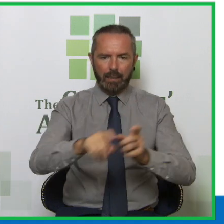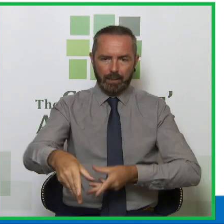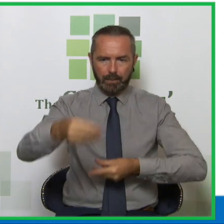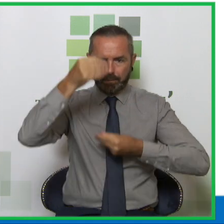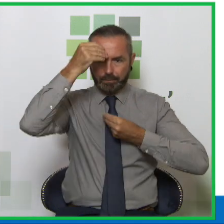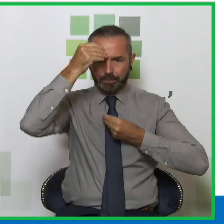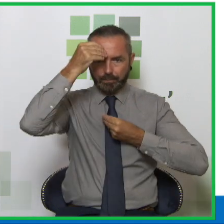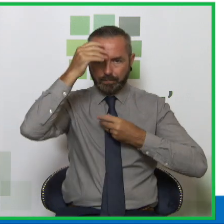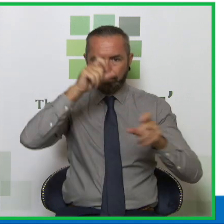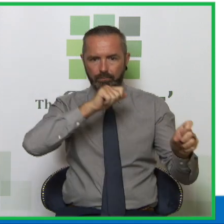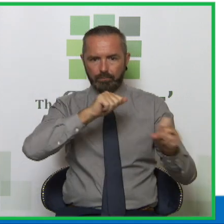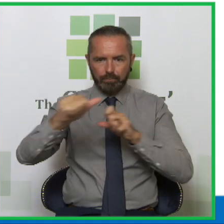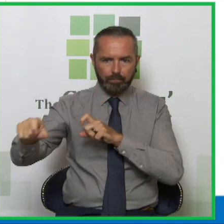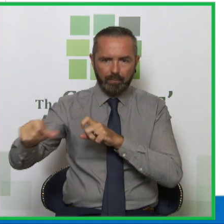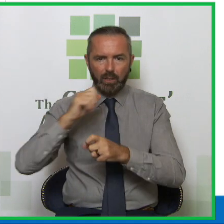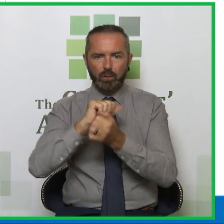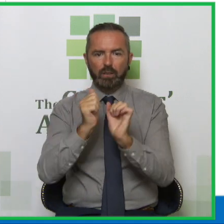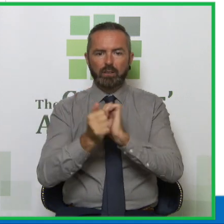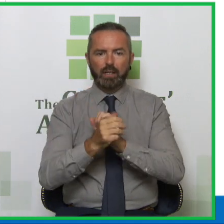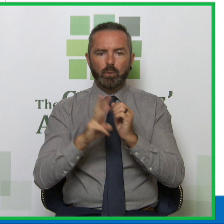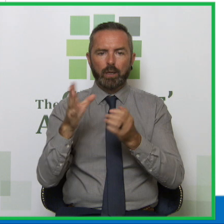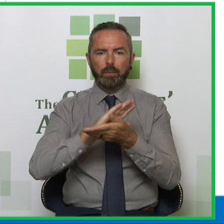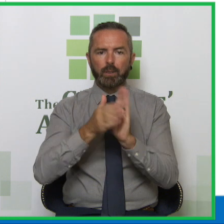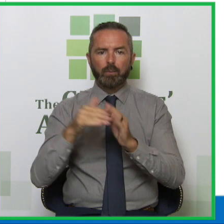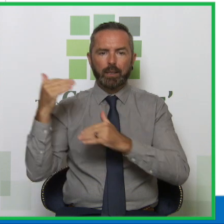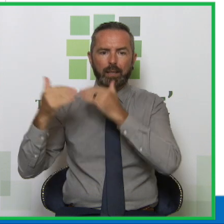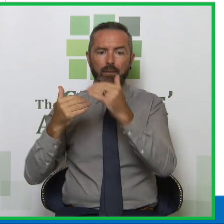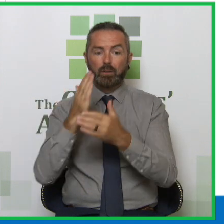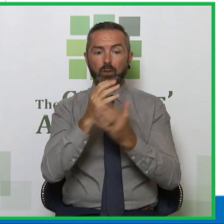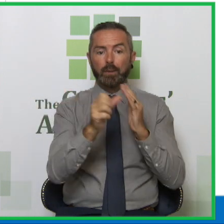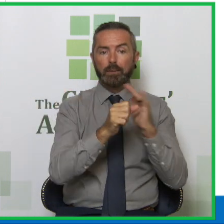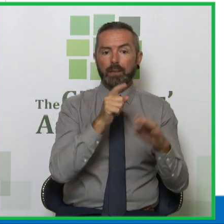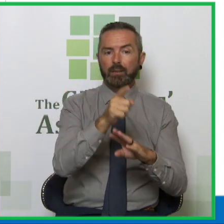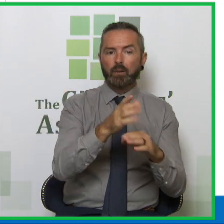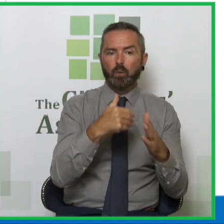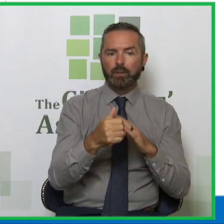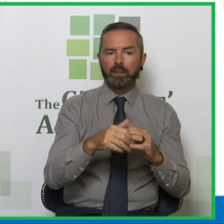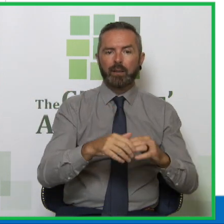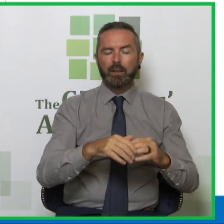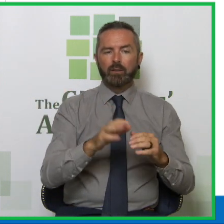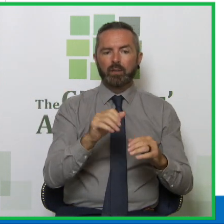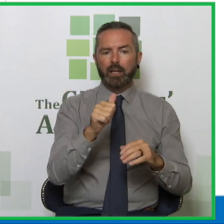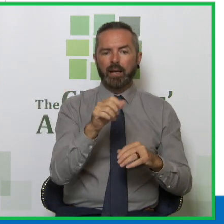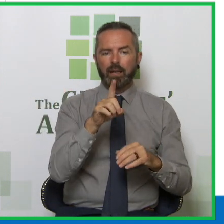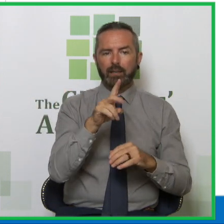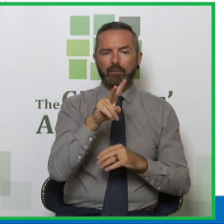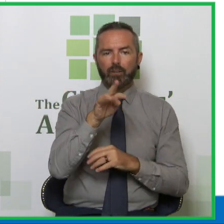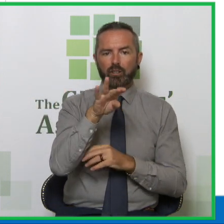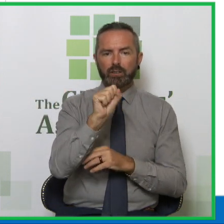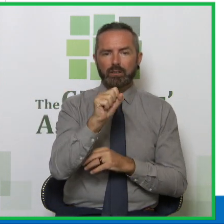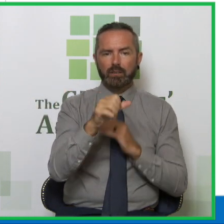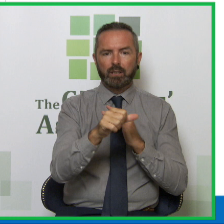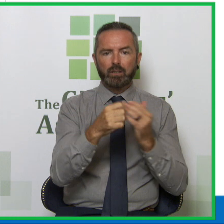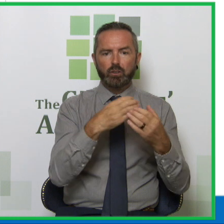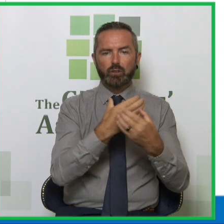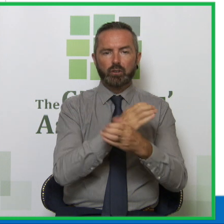into adulthood. And the most, these are some of their childhood experiences. They're called adverse childhood experiences. You can see what some of